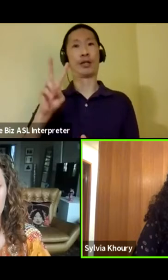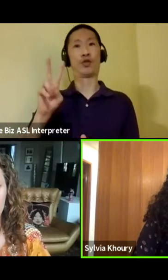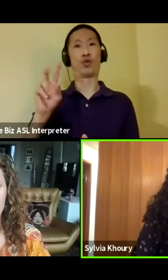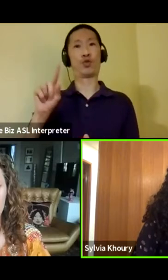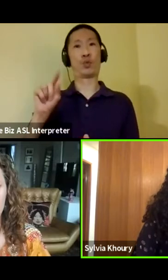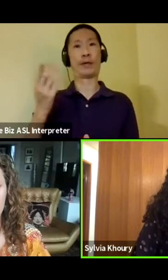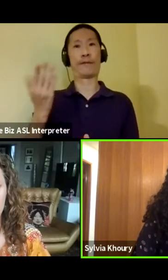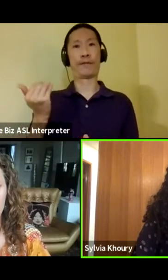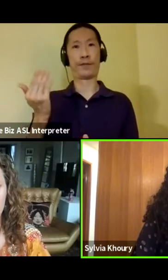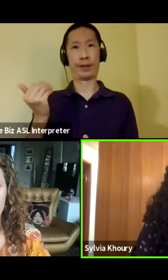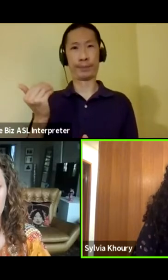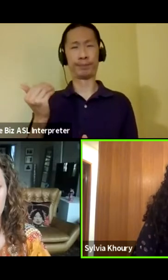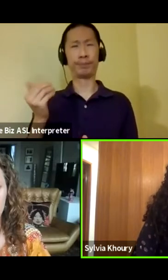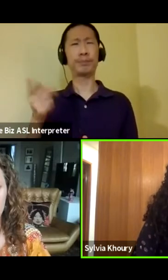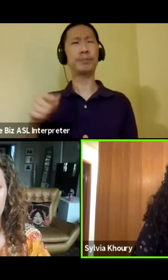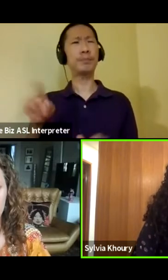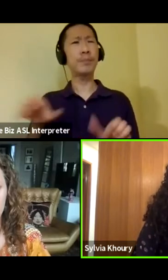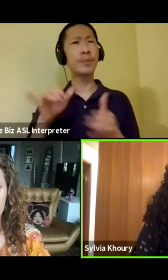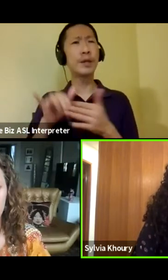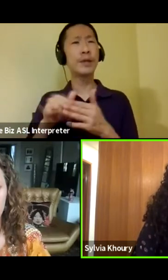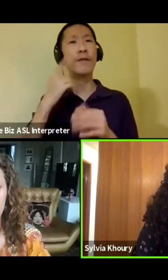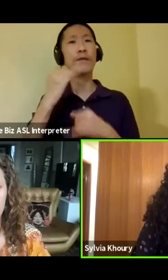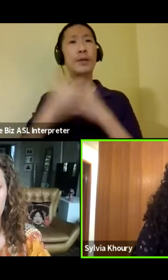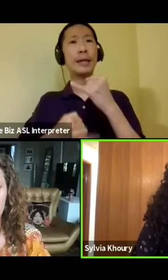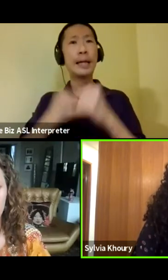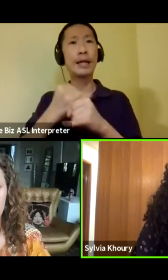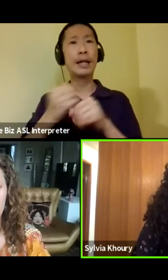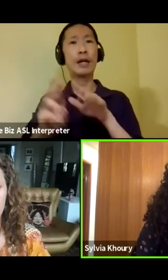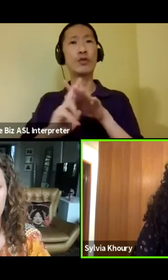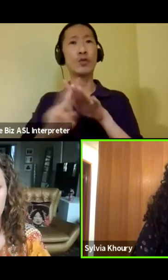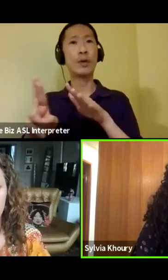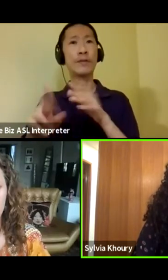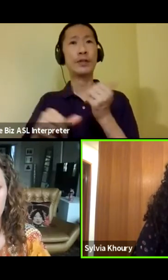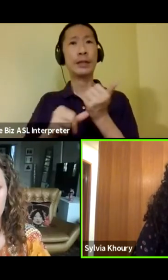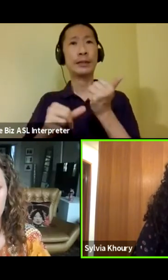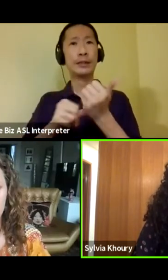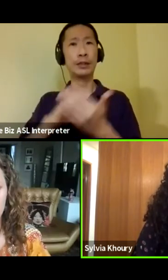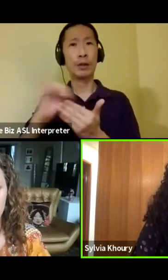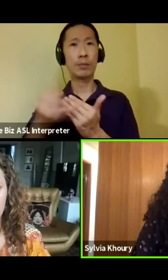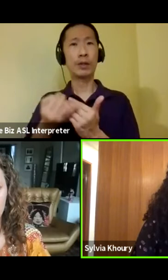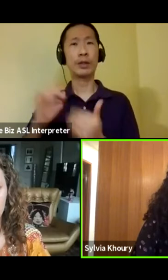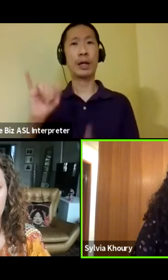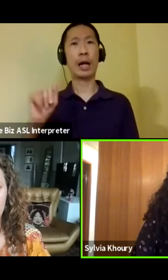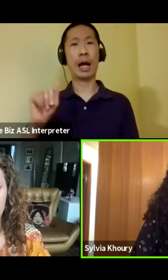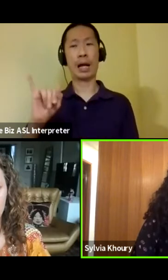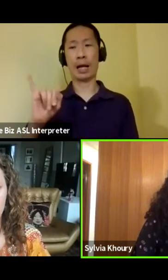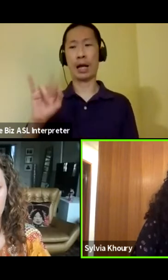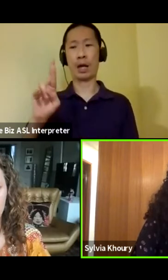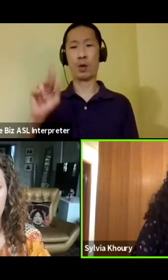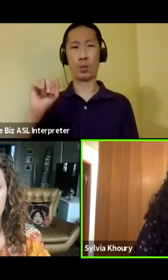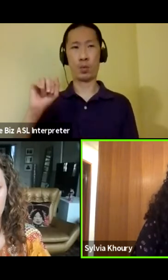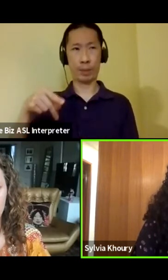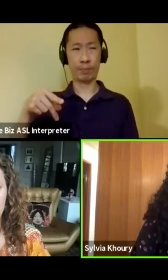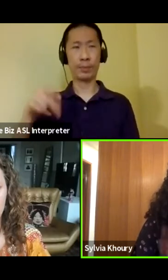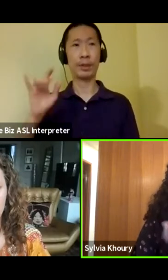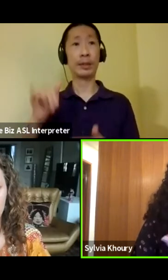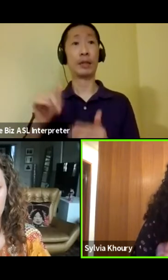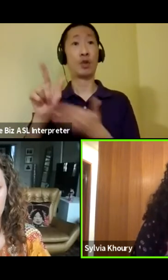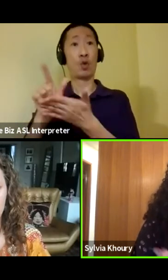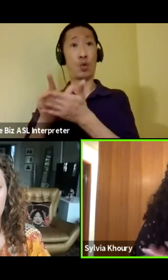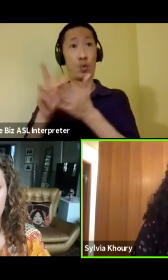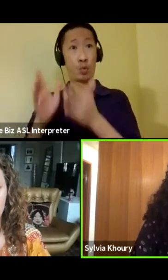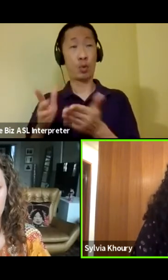where they ask within the rest you can and that by IRAP, which is basically lawyers